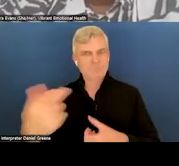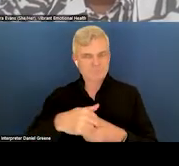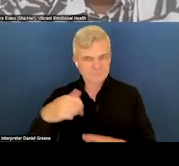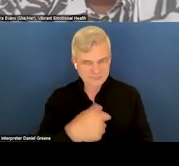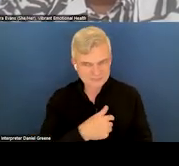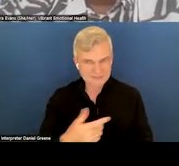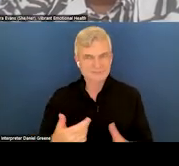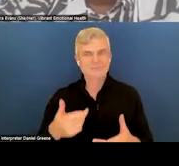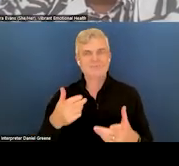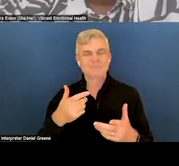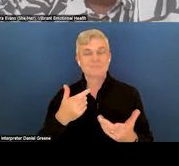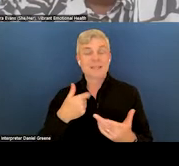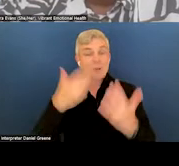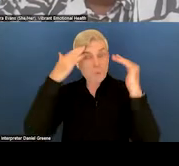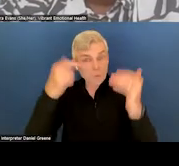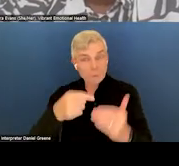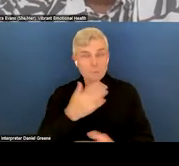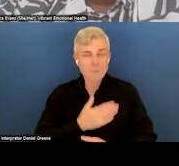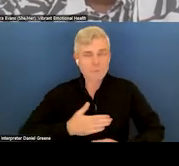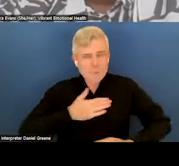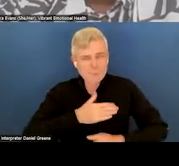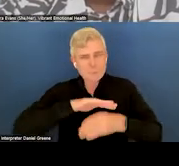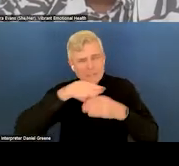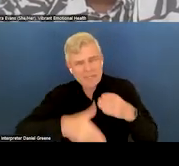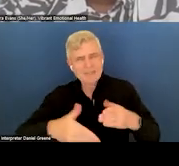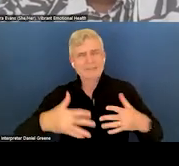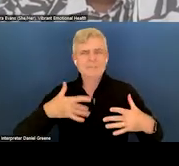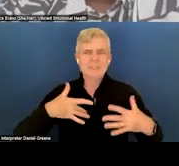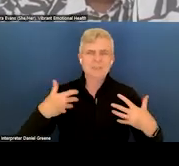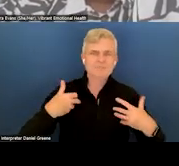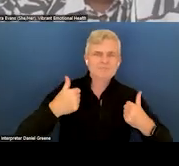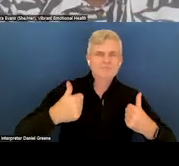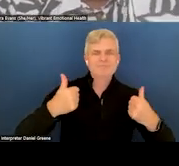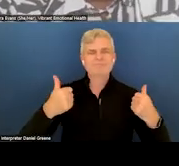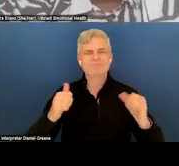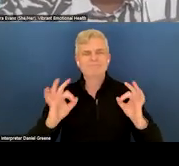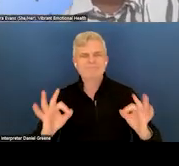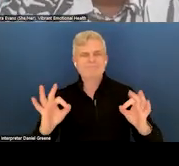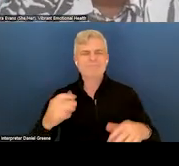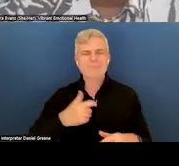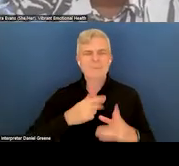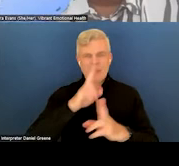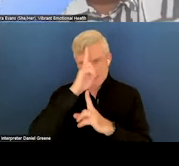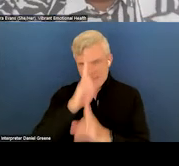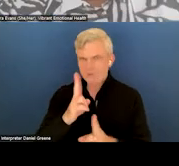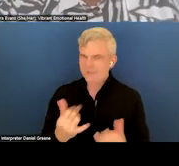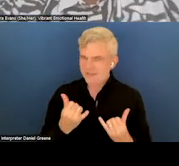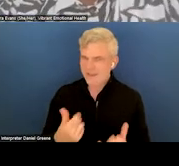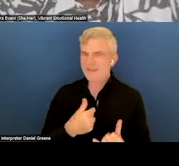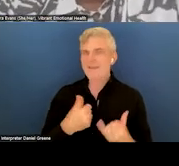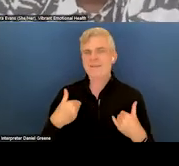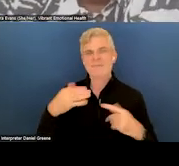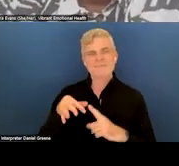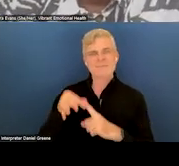restorative weekend. I am very honored today to have our featured presentation be